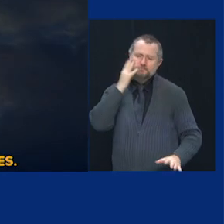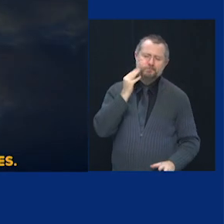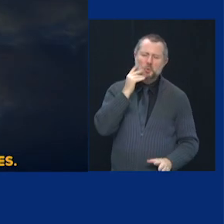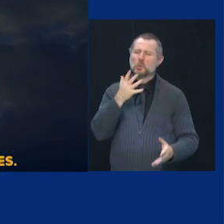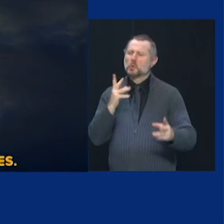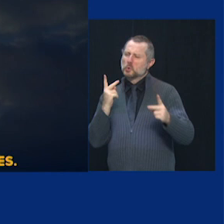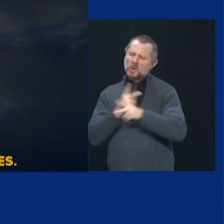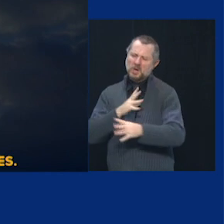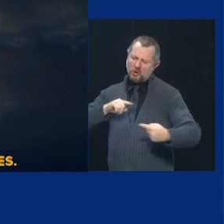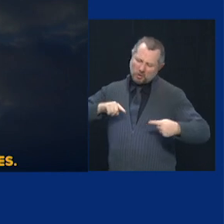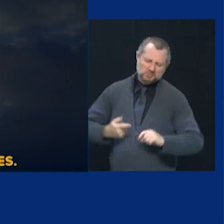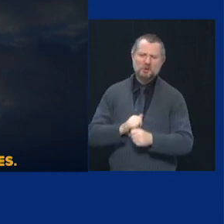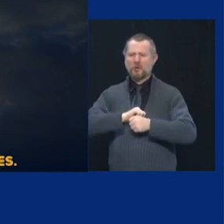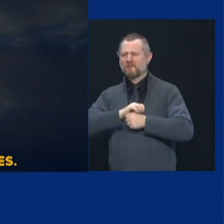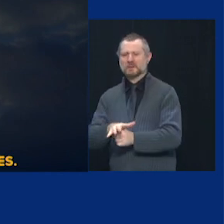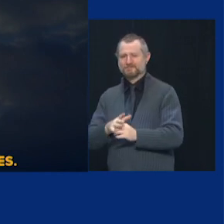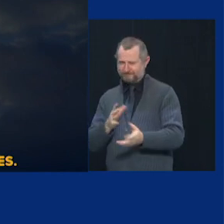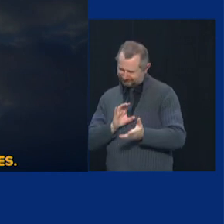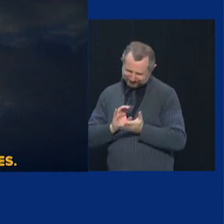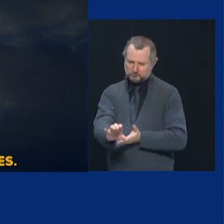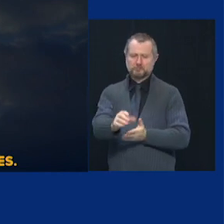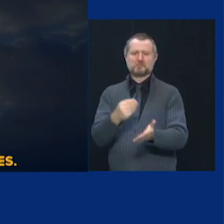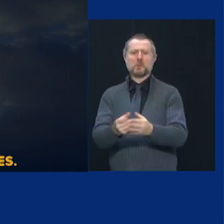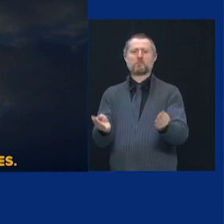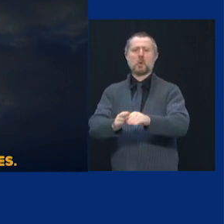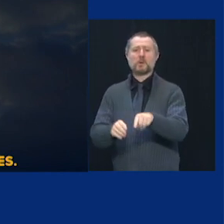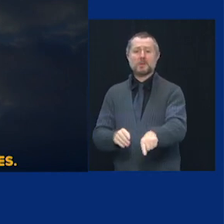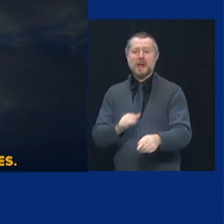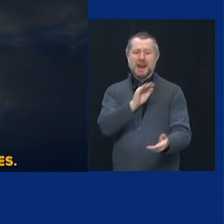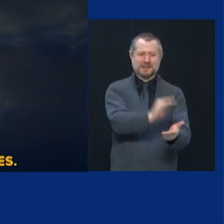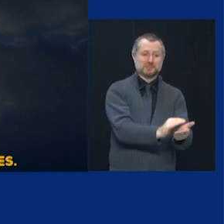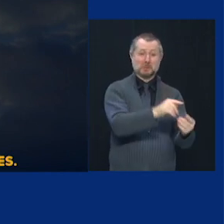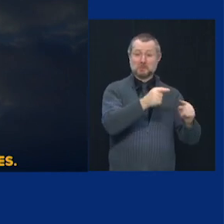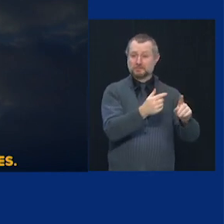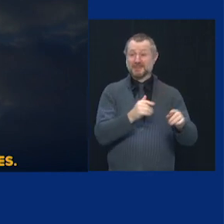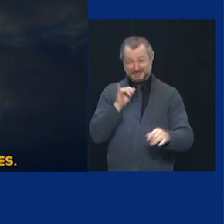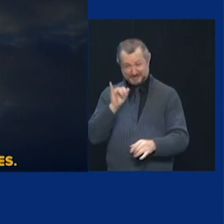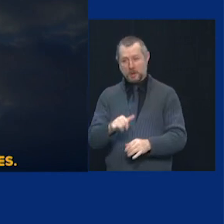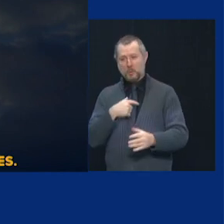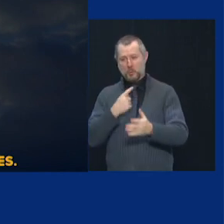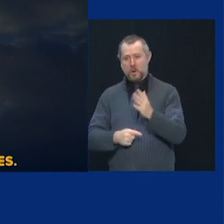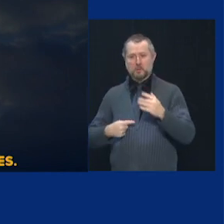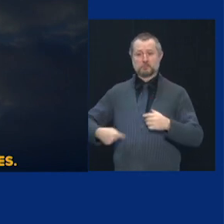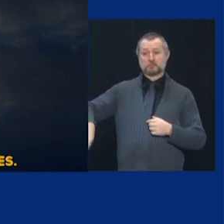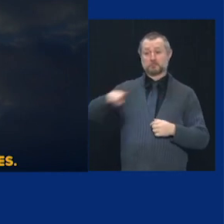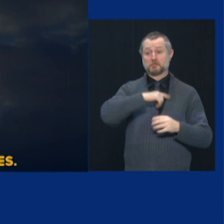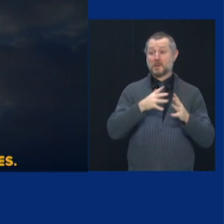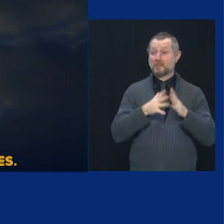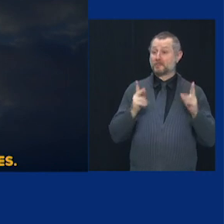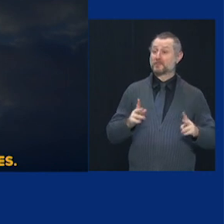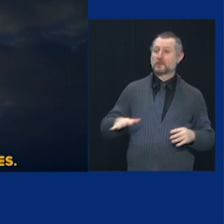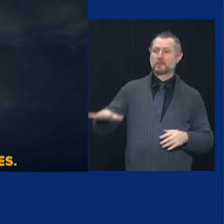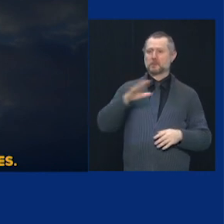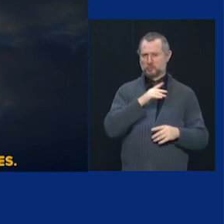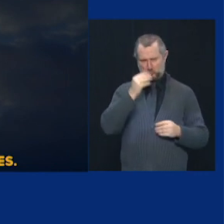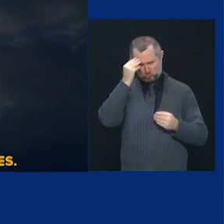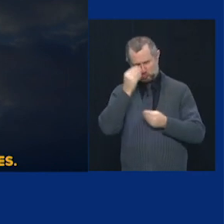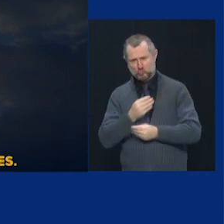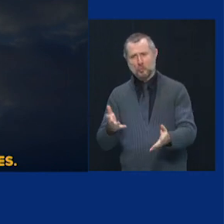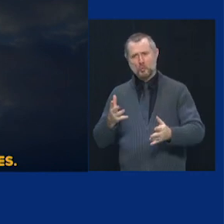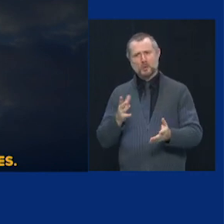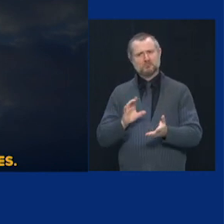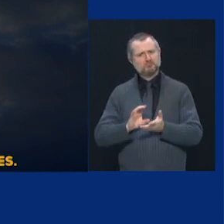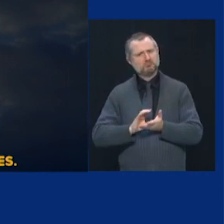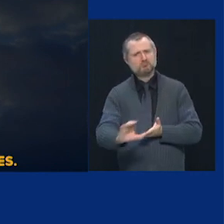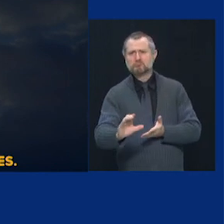is the need from COVID? That's what taxpayers were told they were funding. New York State paid